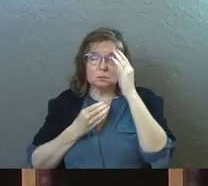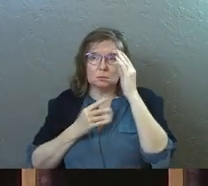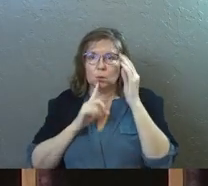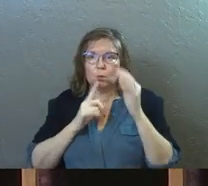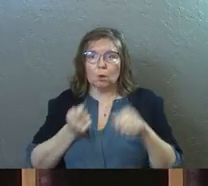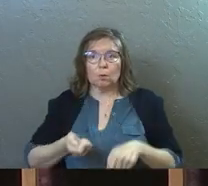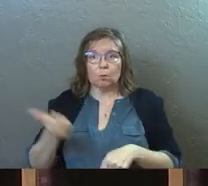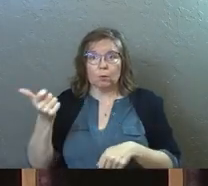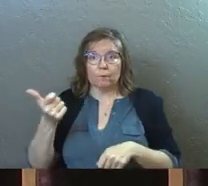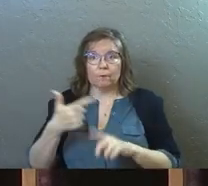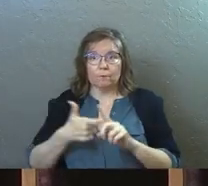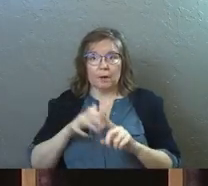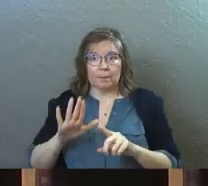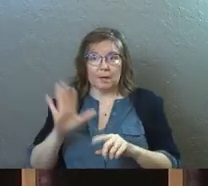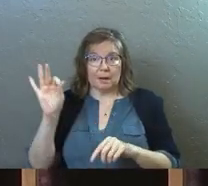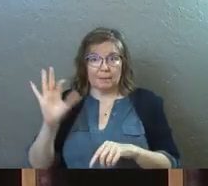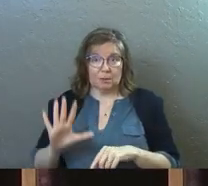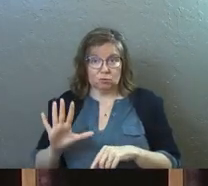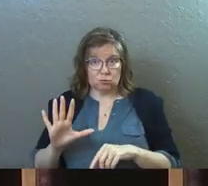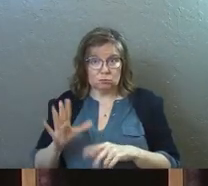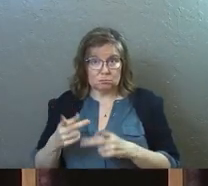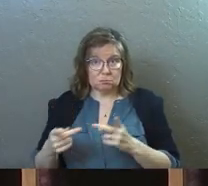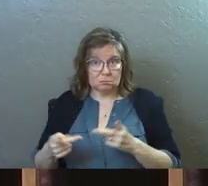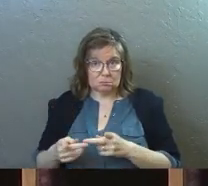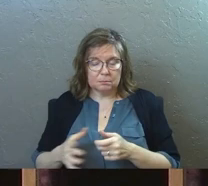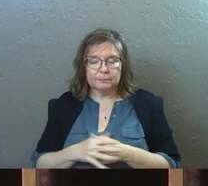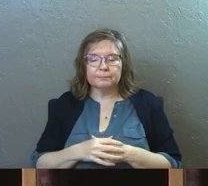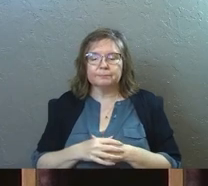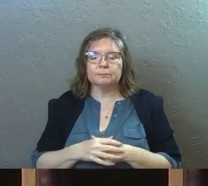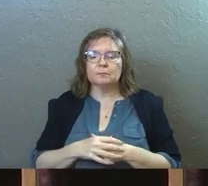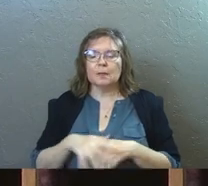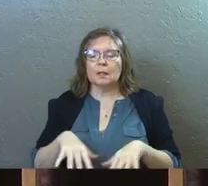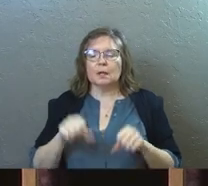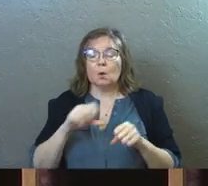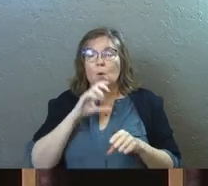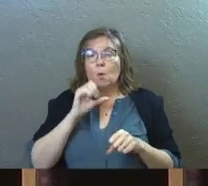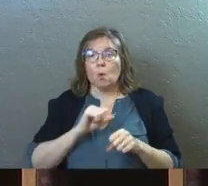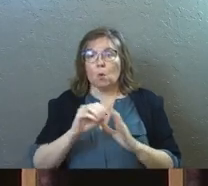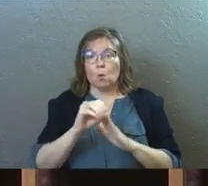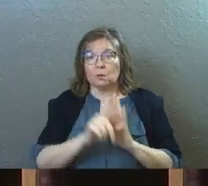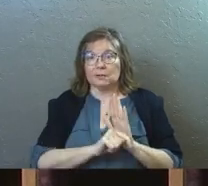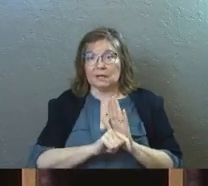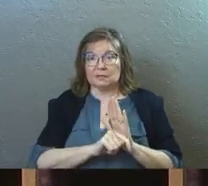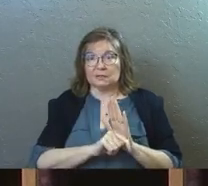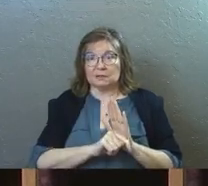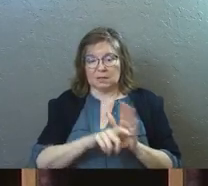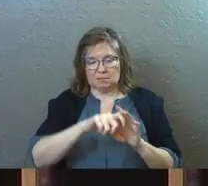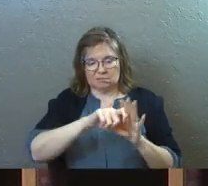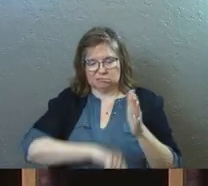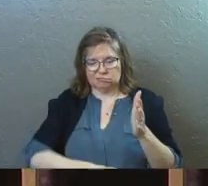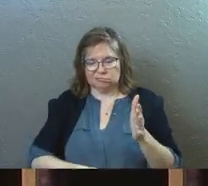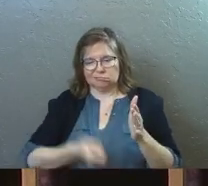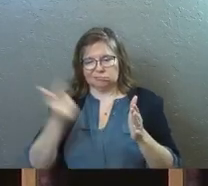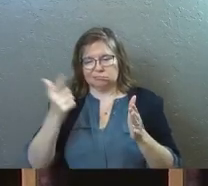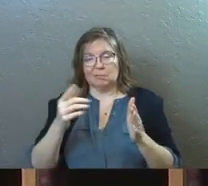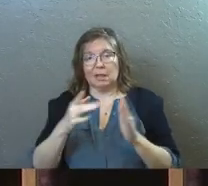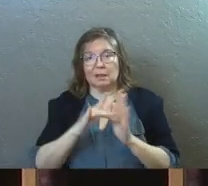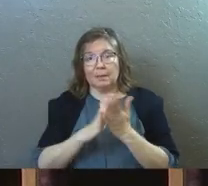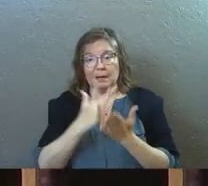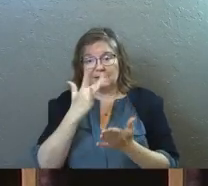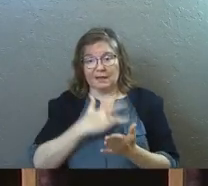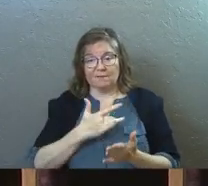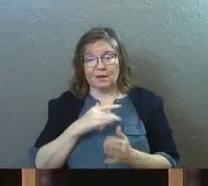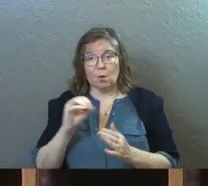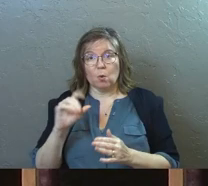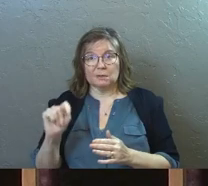were removed from their pastorates. They took the Old Testament out of their Bibles in Nazi Germany because they